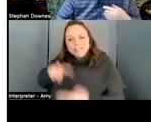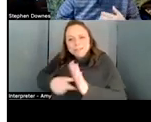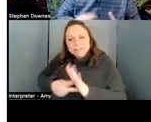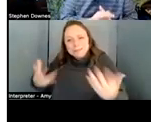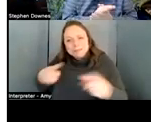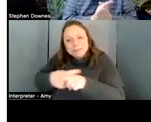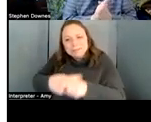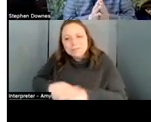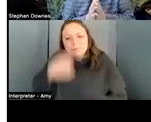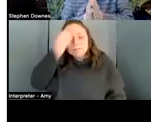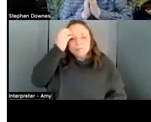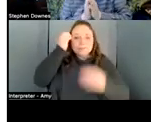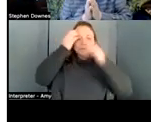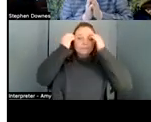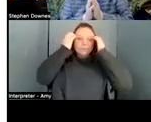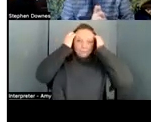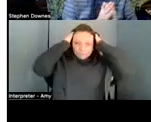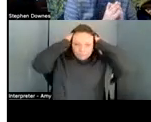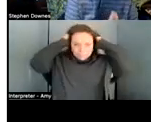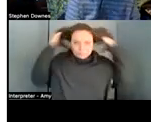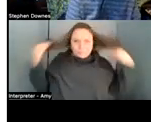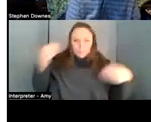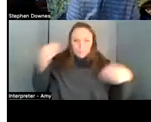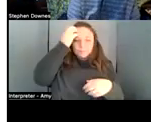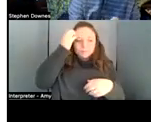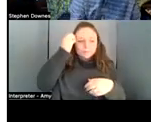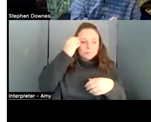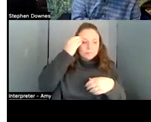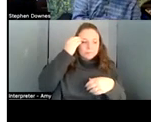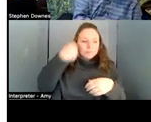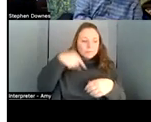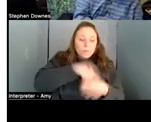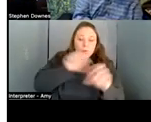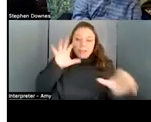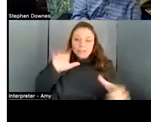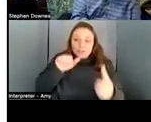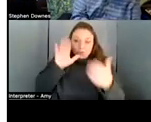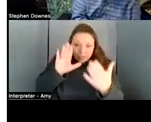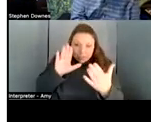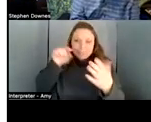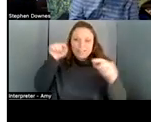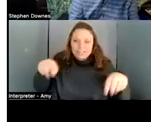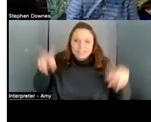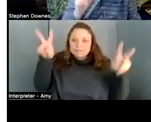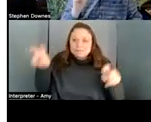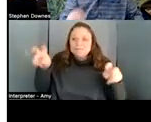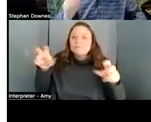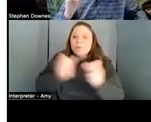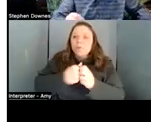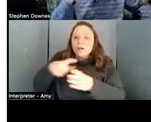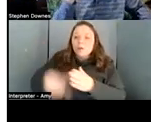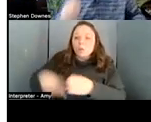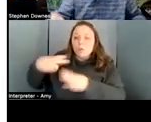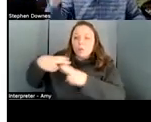um we can at least address this begin to address this with what might be called the